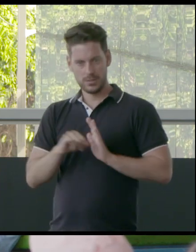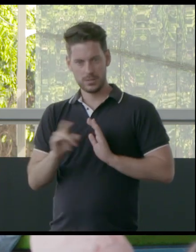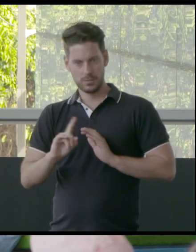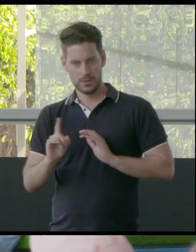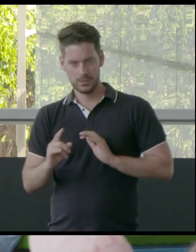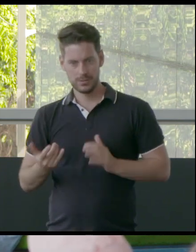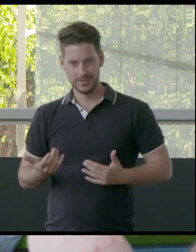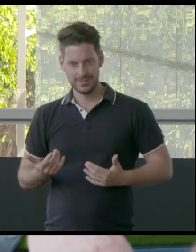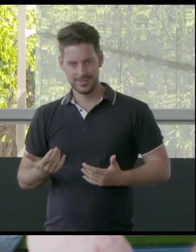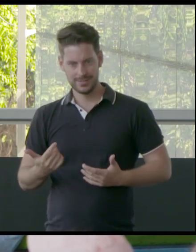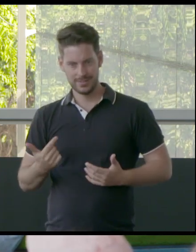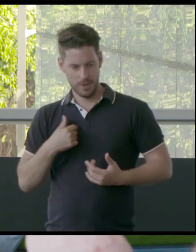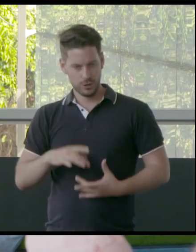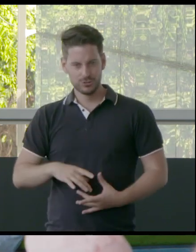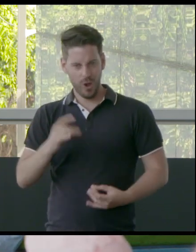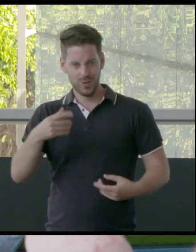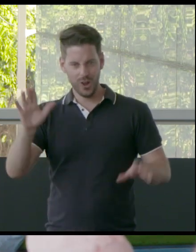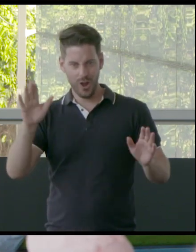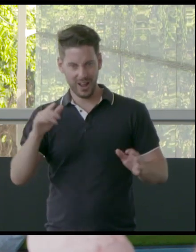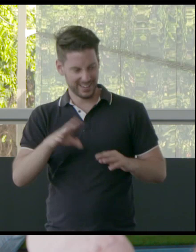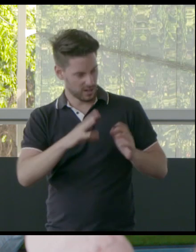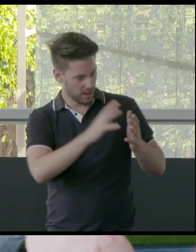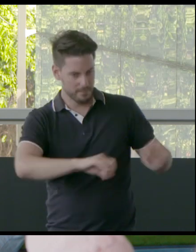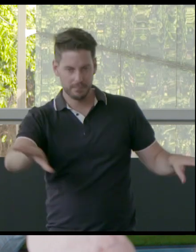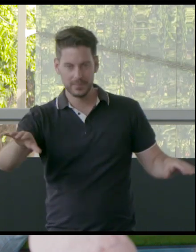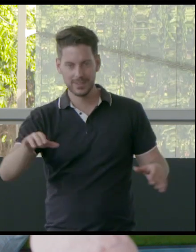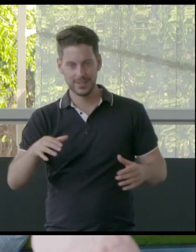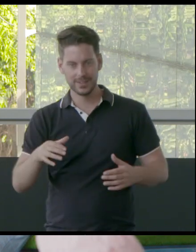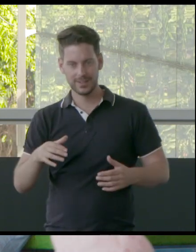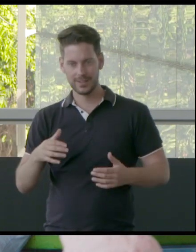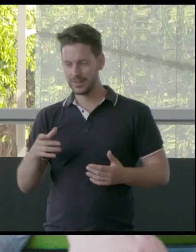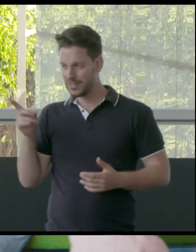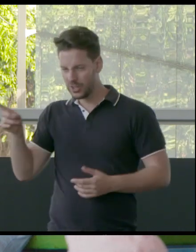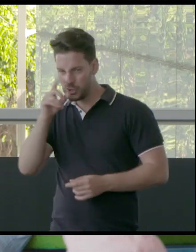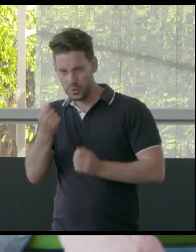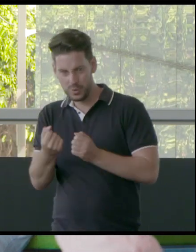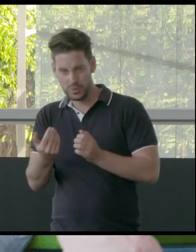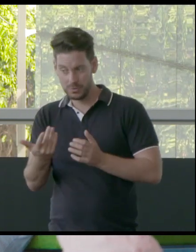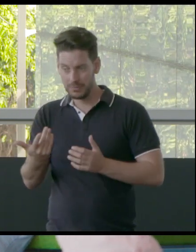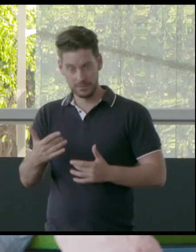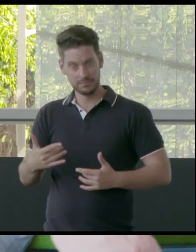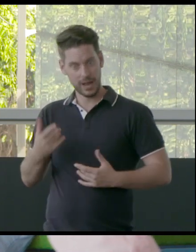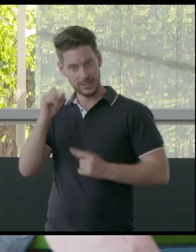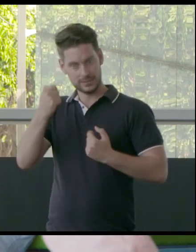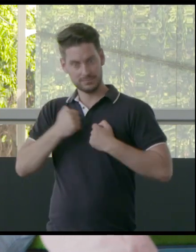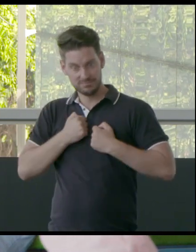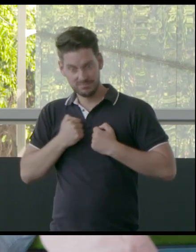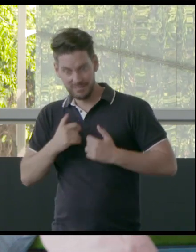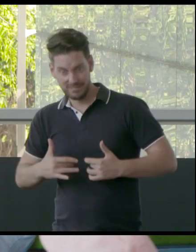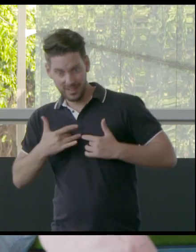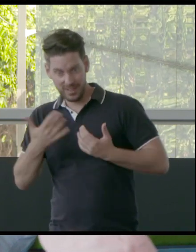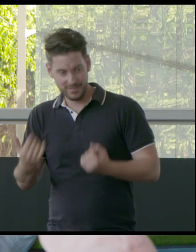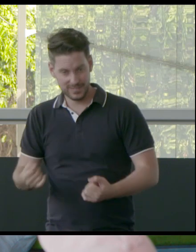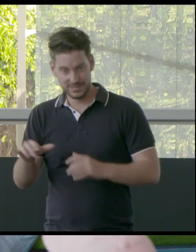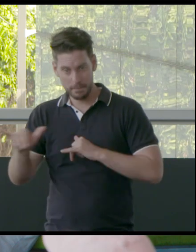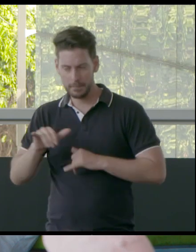I've got no soul, I've got no identity. Is that something that you can kind of empathise with? Oh, absolutely. And this is